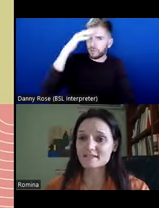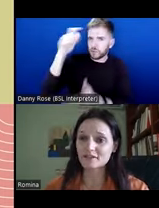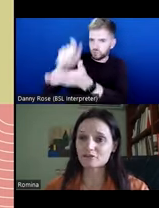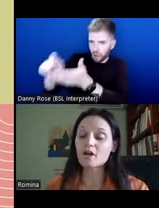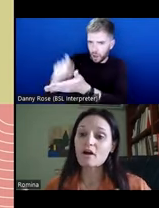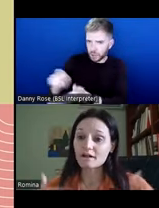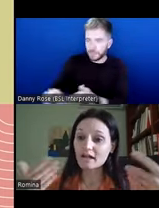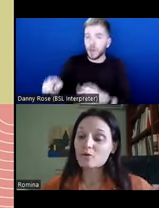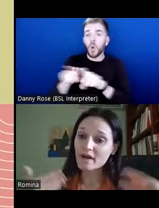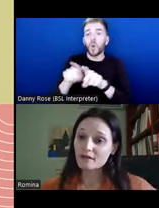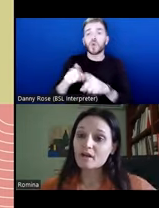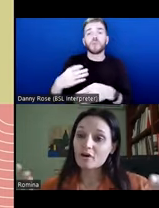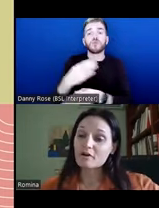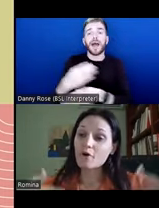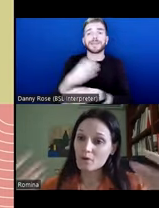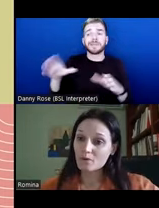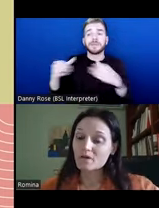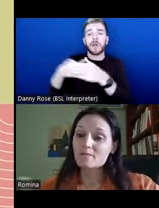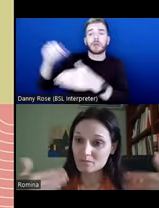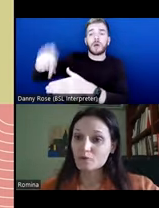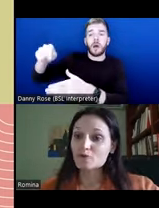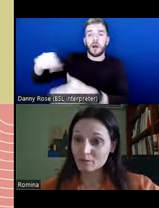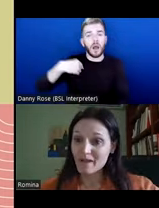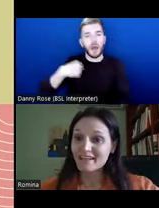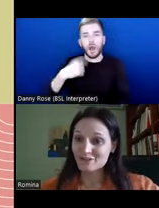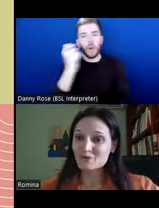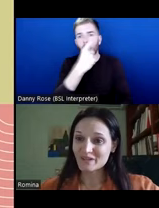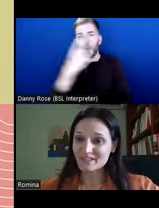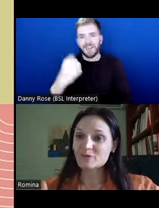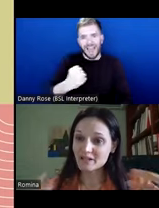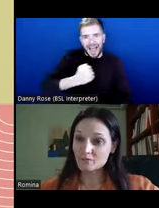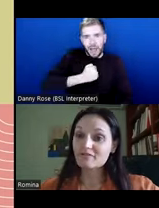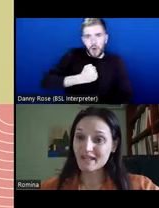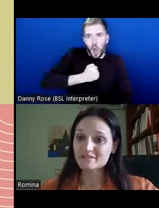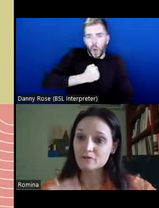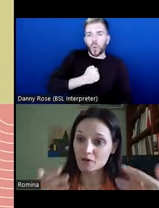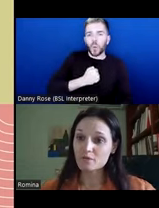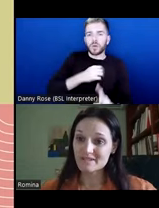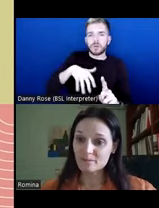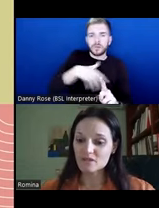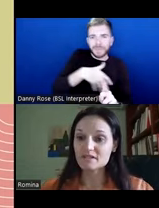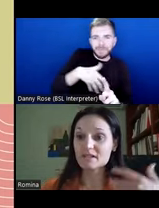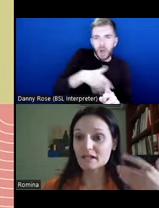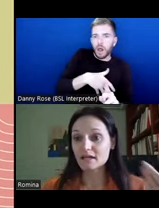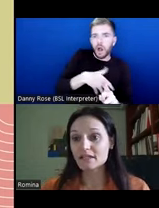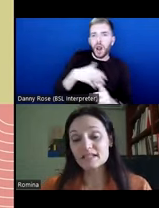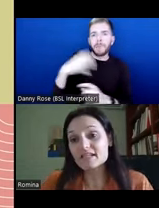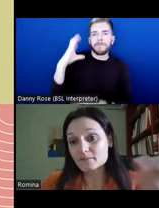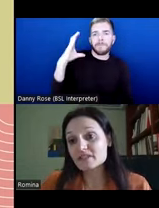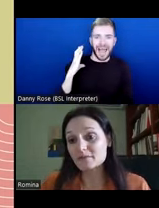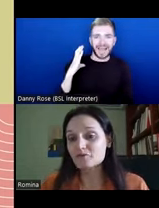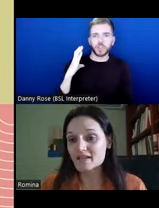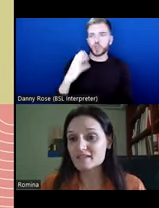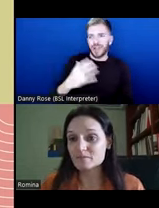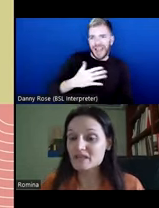the practice sector, are not aware of our own epistemological baggage, right? We're not reflective of our own assumptions. And it